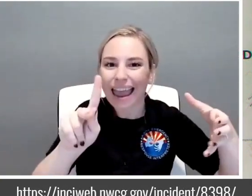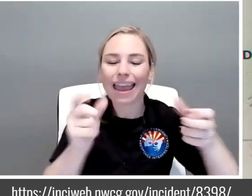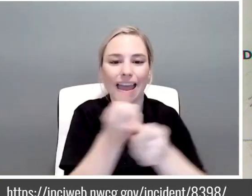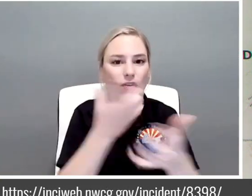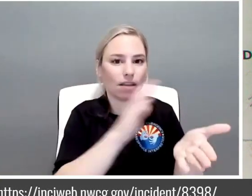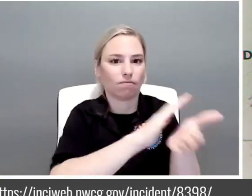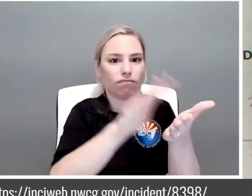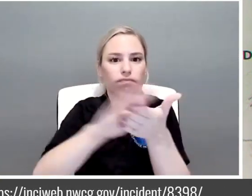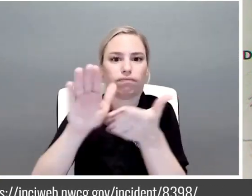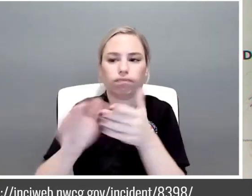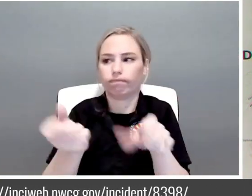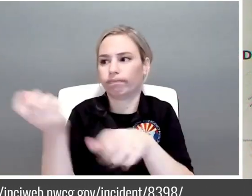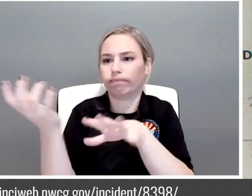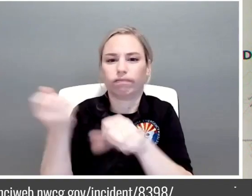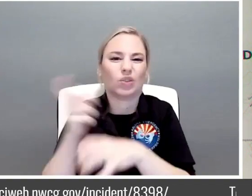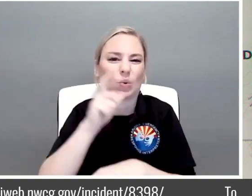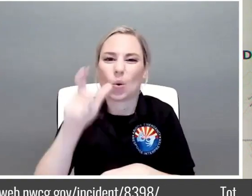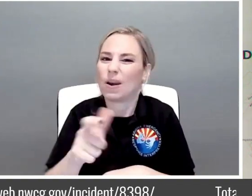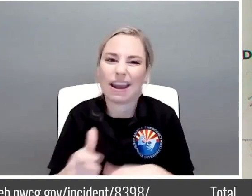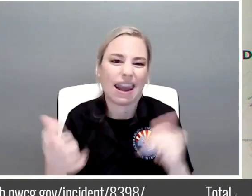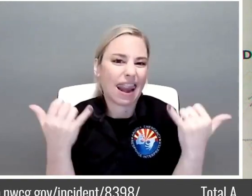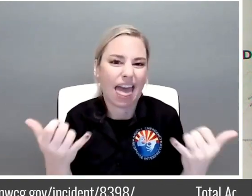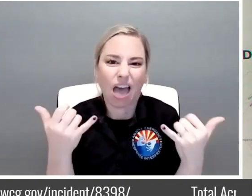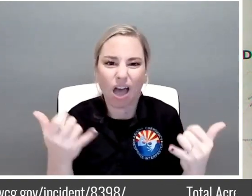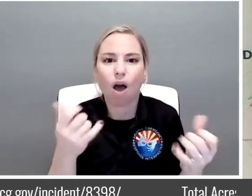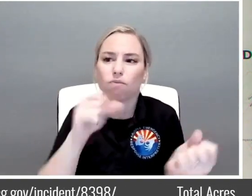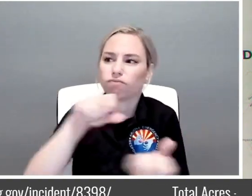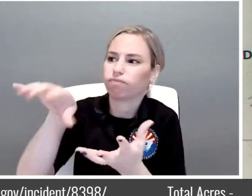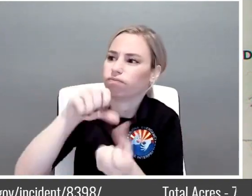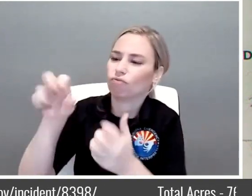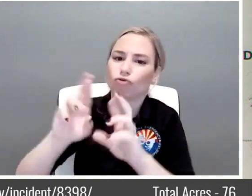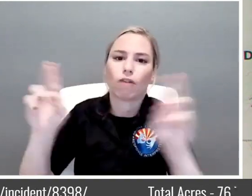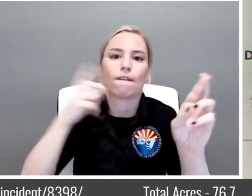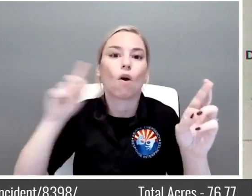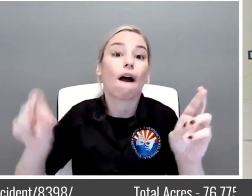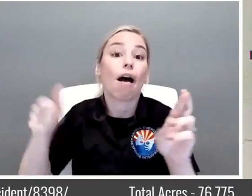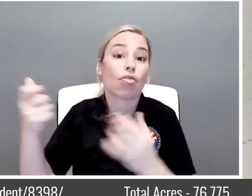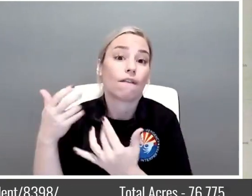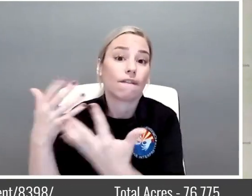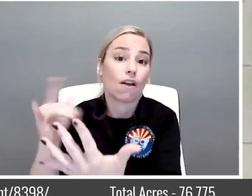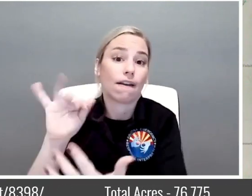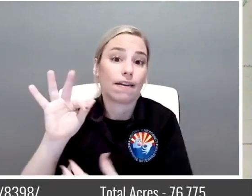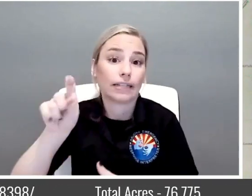back ready to go to another fire if needed. That is the update. Thank you.